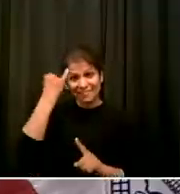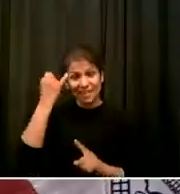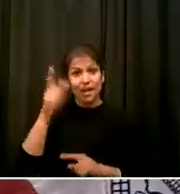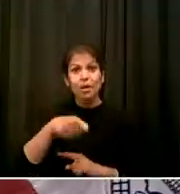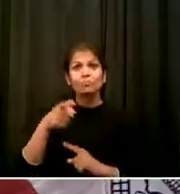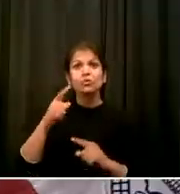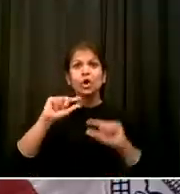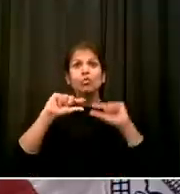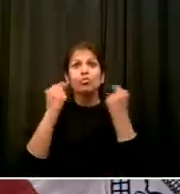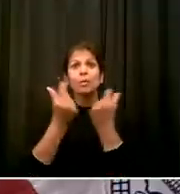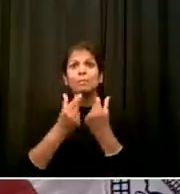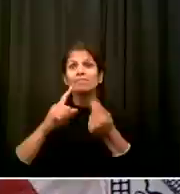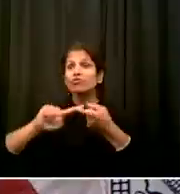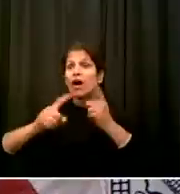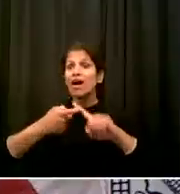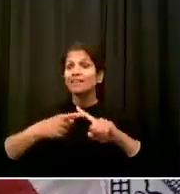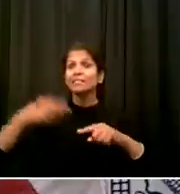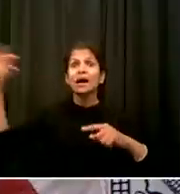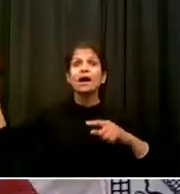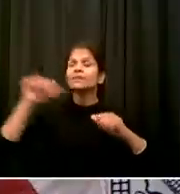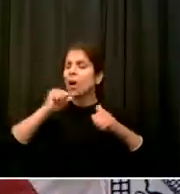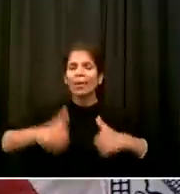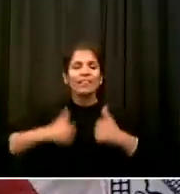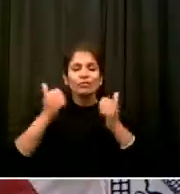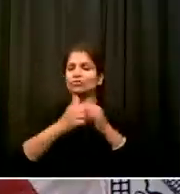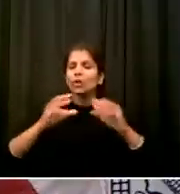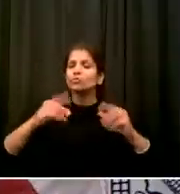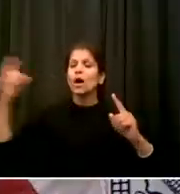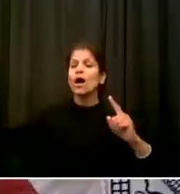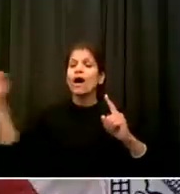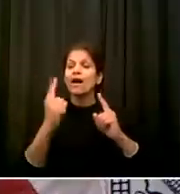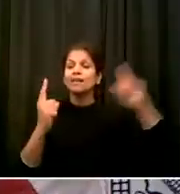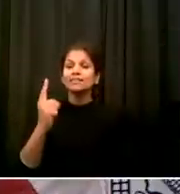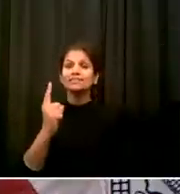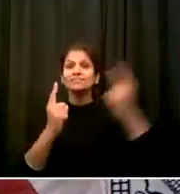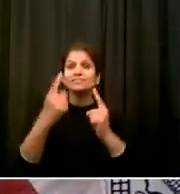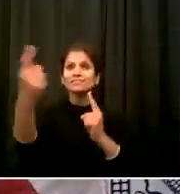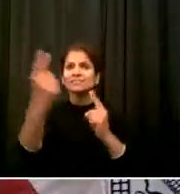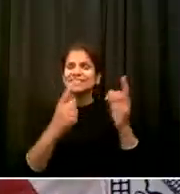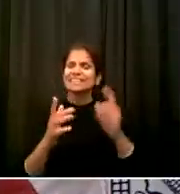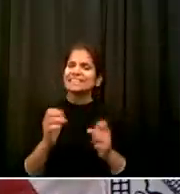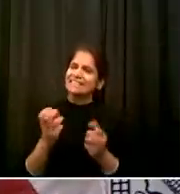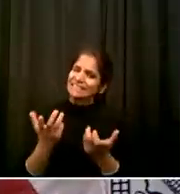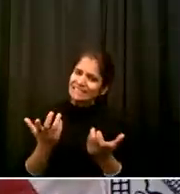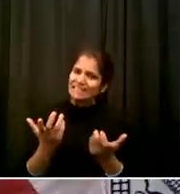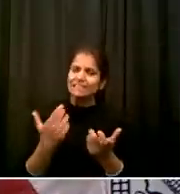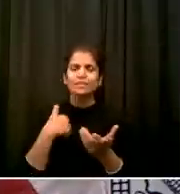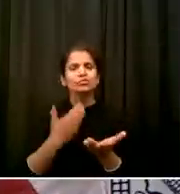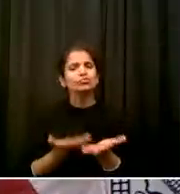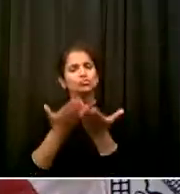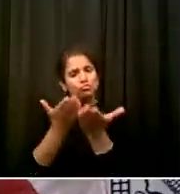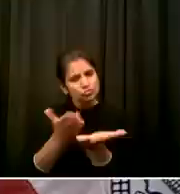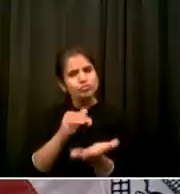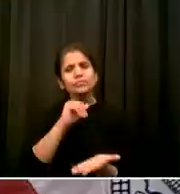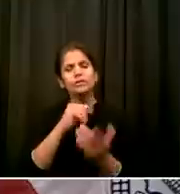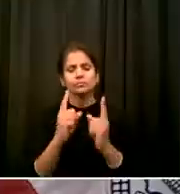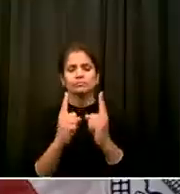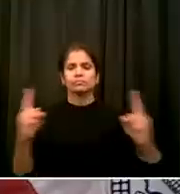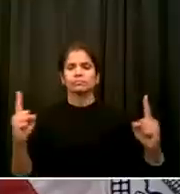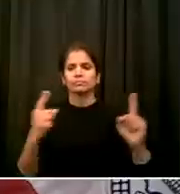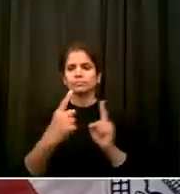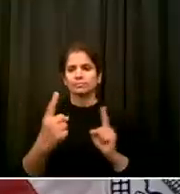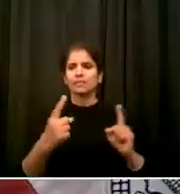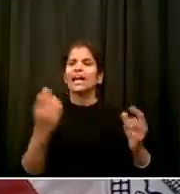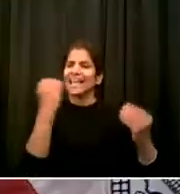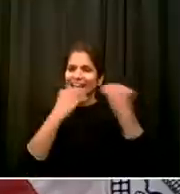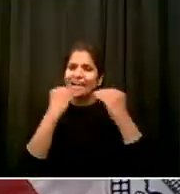They need to really practice distancing Use the face covers to maximum, etc. Be real cautious about it And we're going to know a